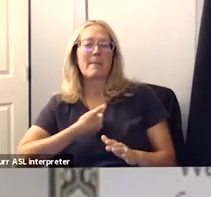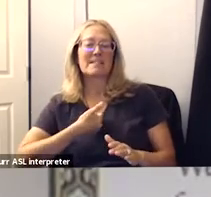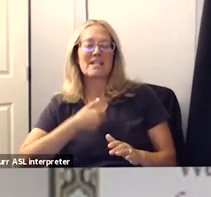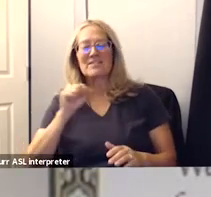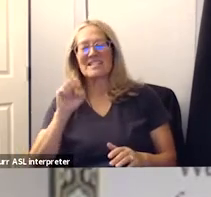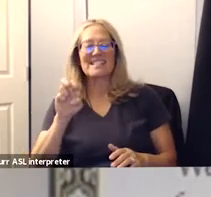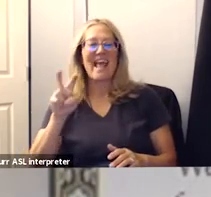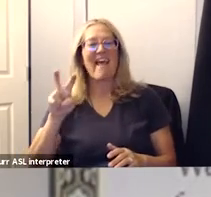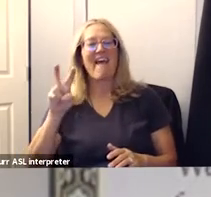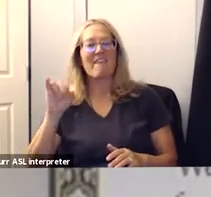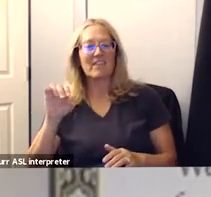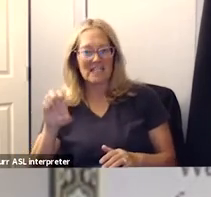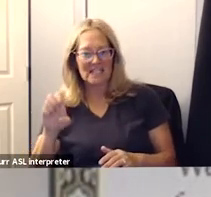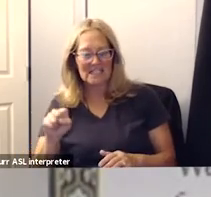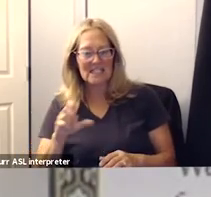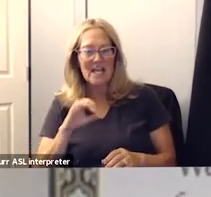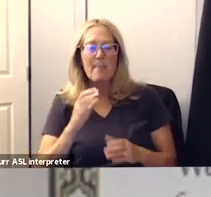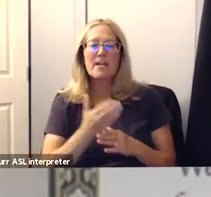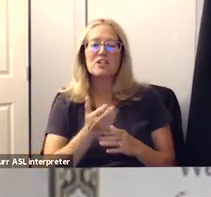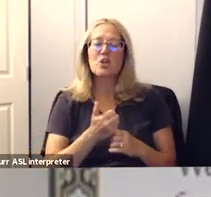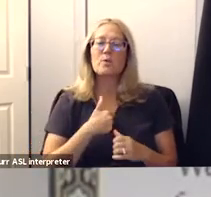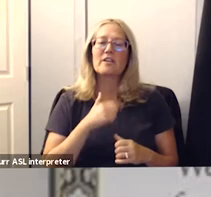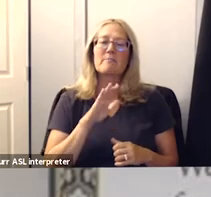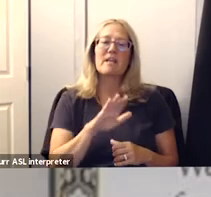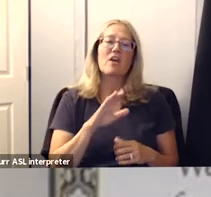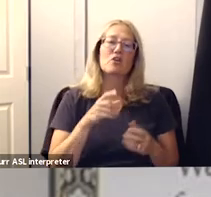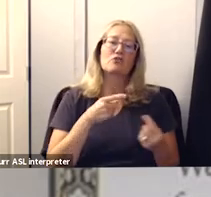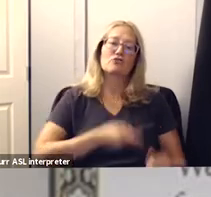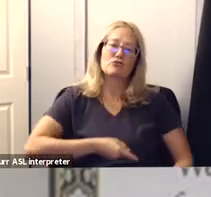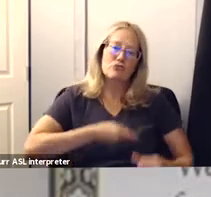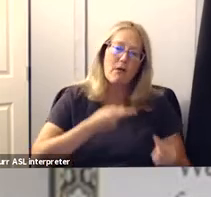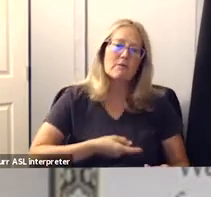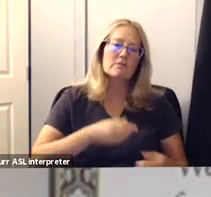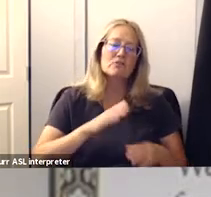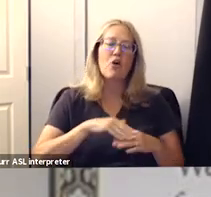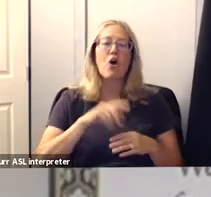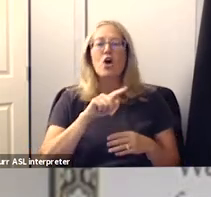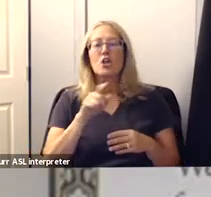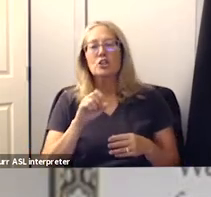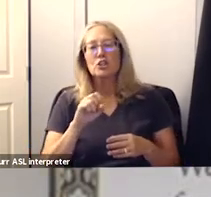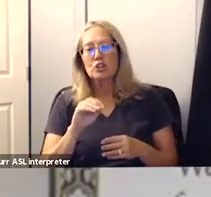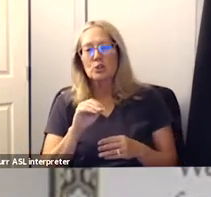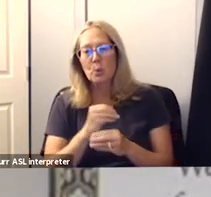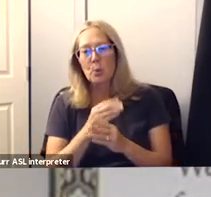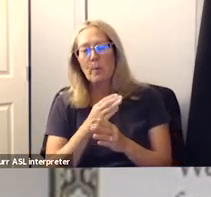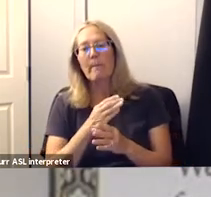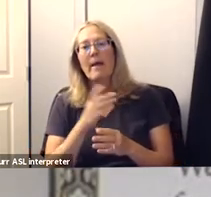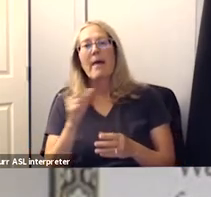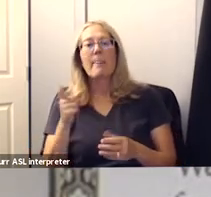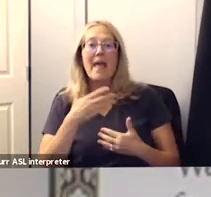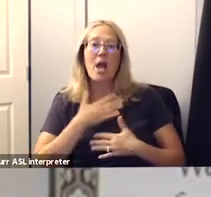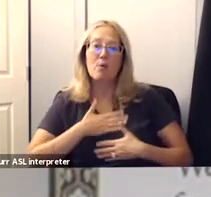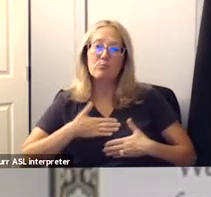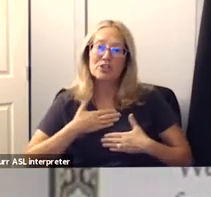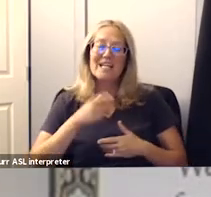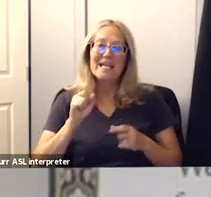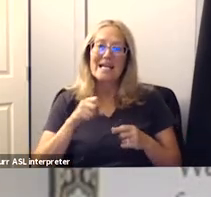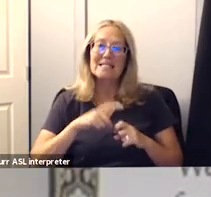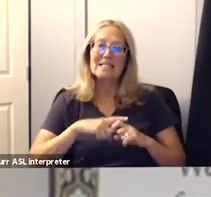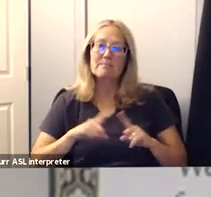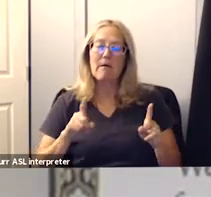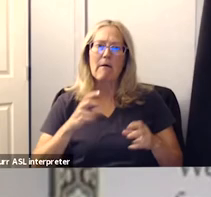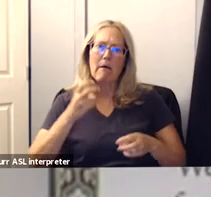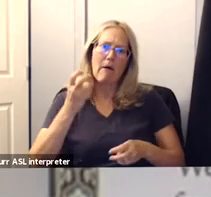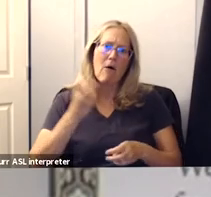so they shared with me about you know their struggles with you know being on zoom they appreciated that but they both just kind of said yeah it was it was